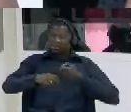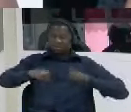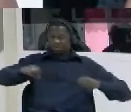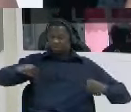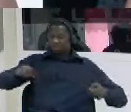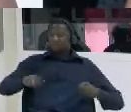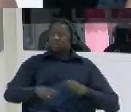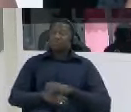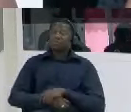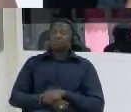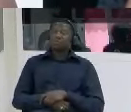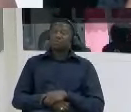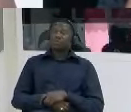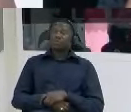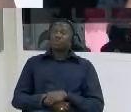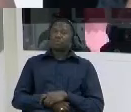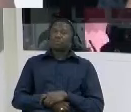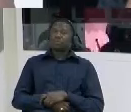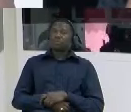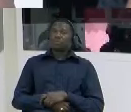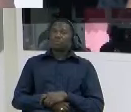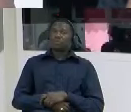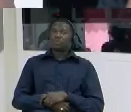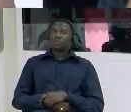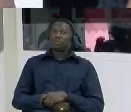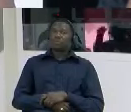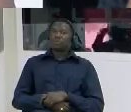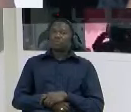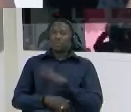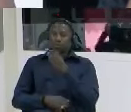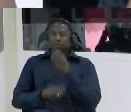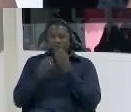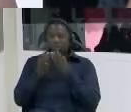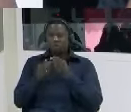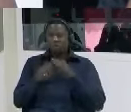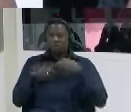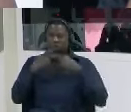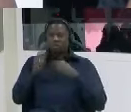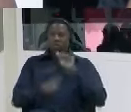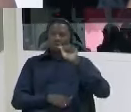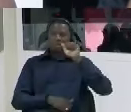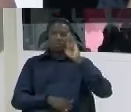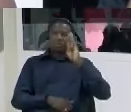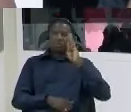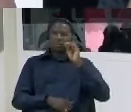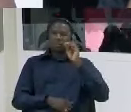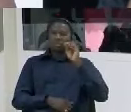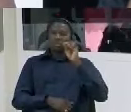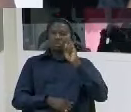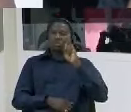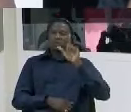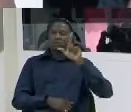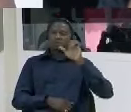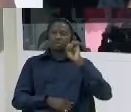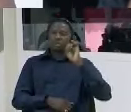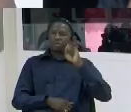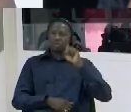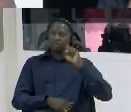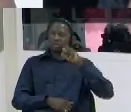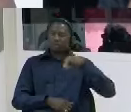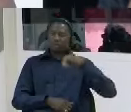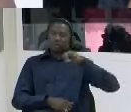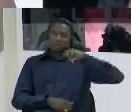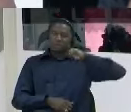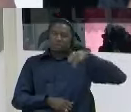you mentioned um you mentioned ablanjai when when you were at the